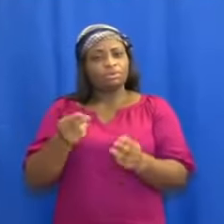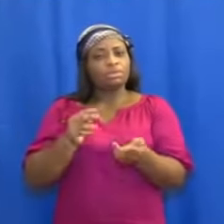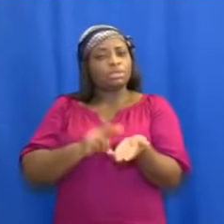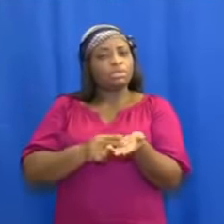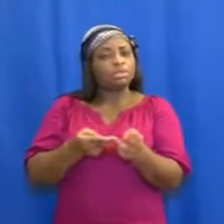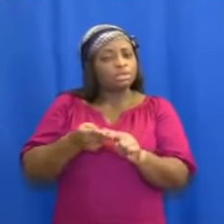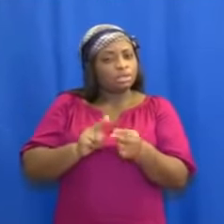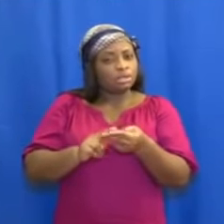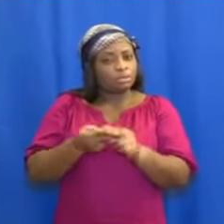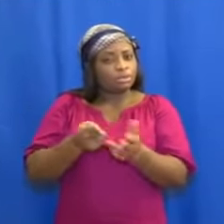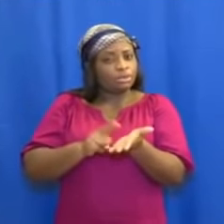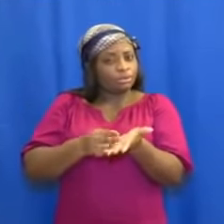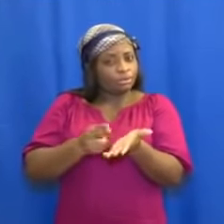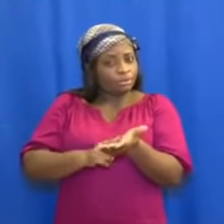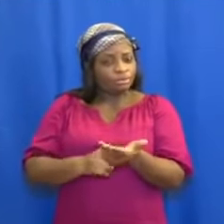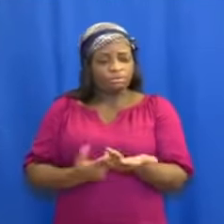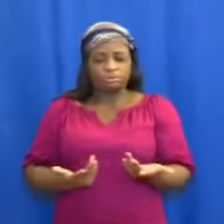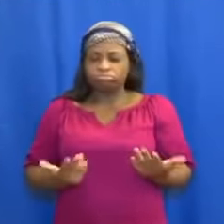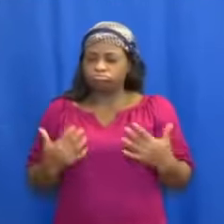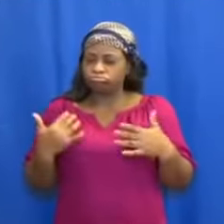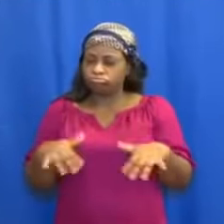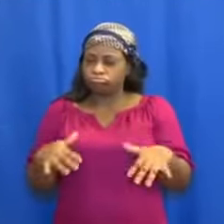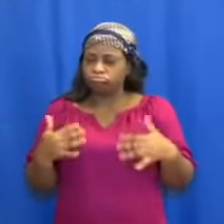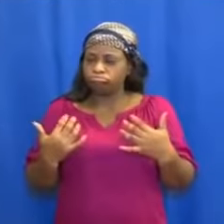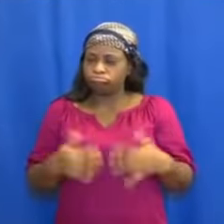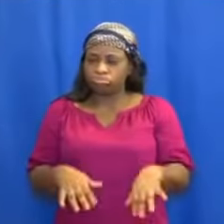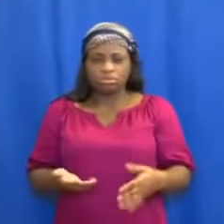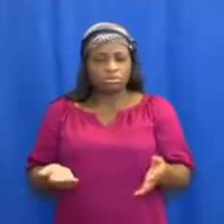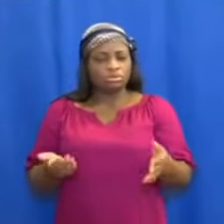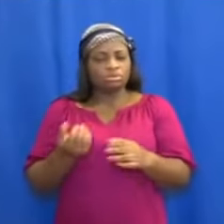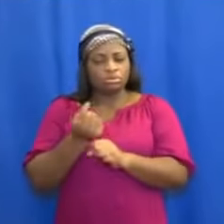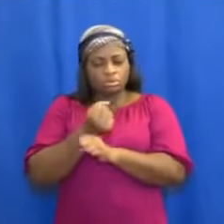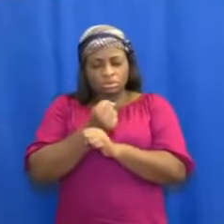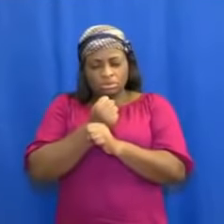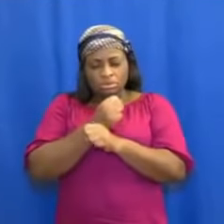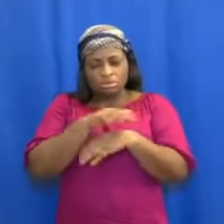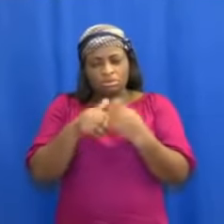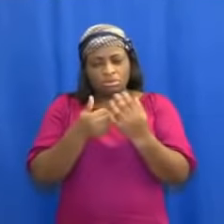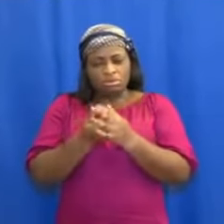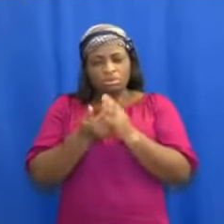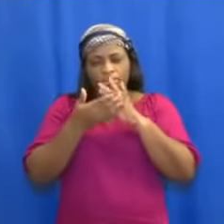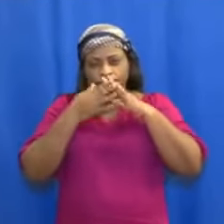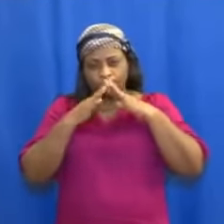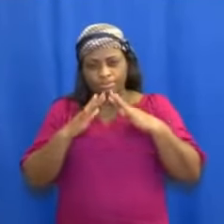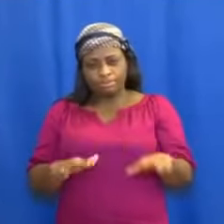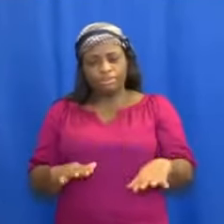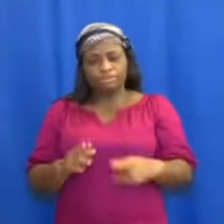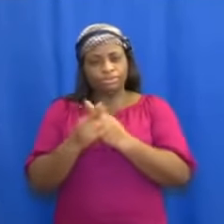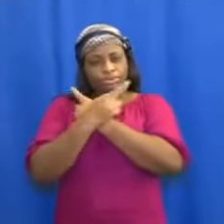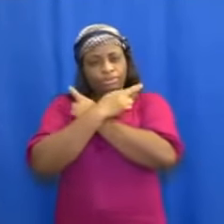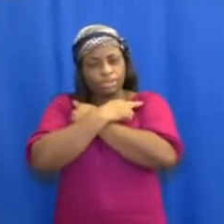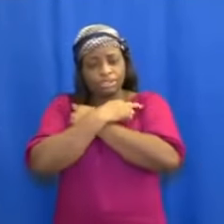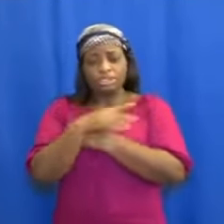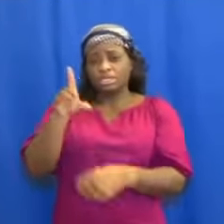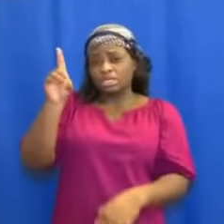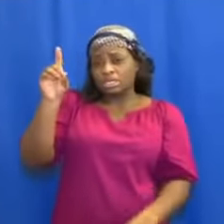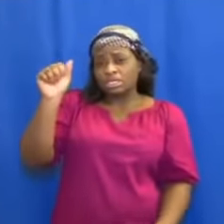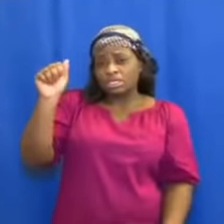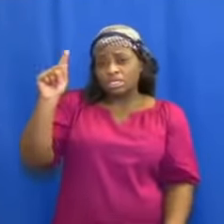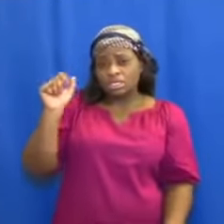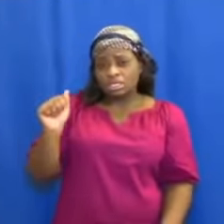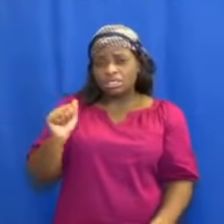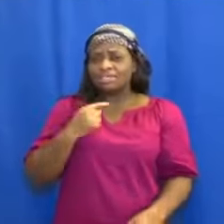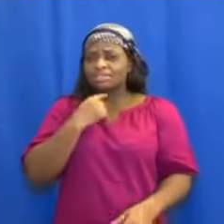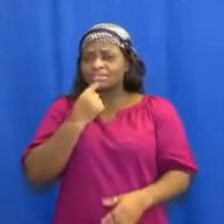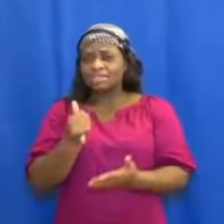May their souls rest in peace. The data tell us that we are experiencing in Ghana